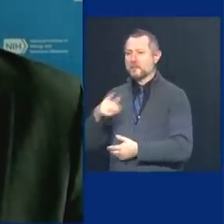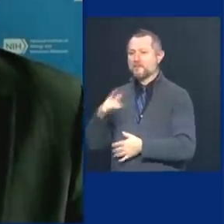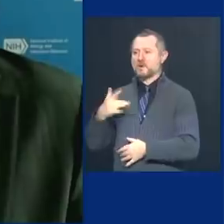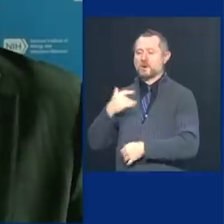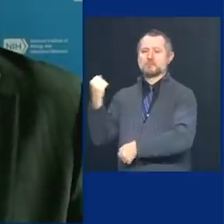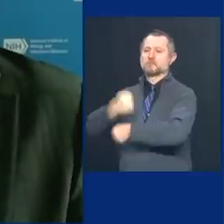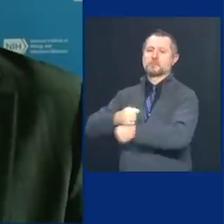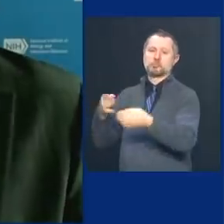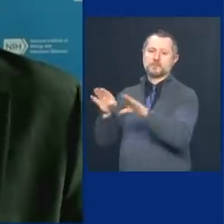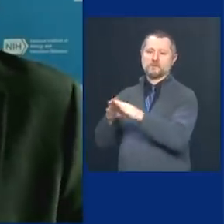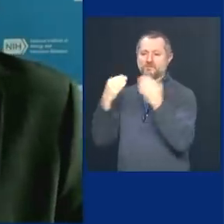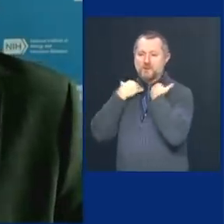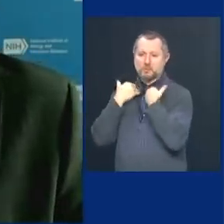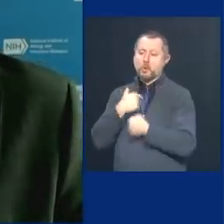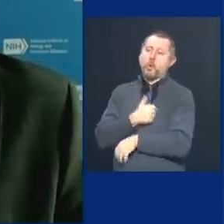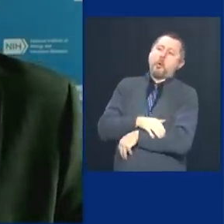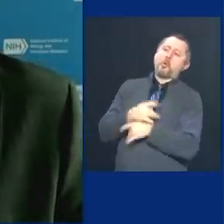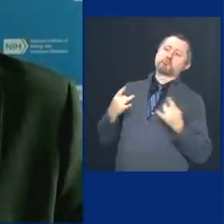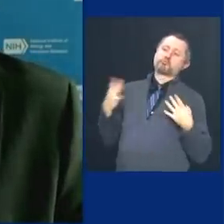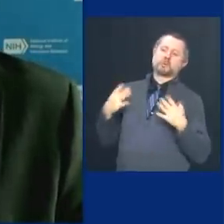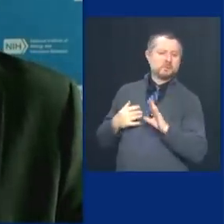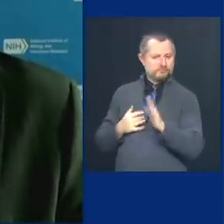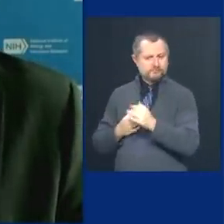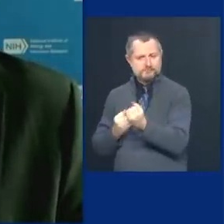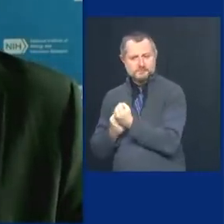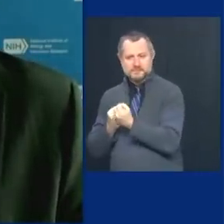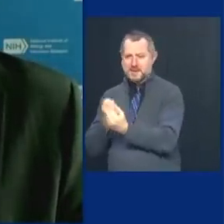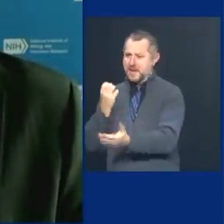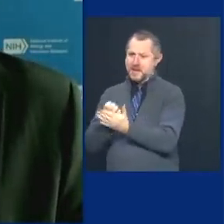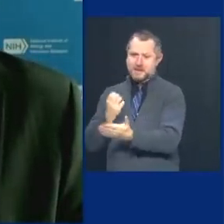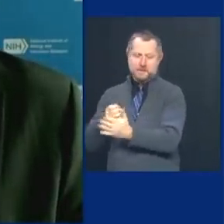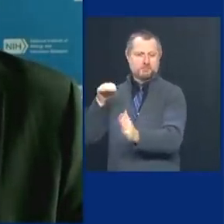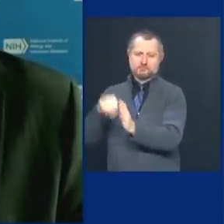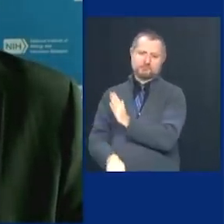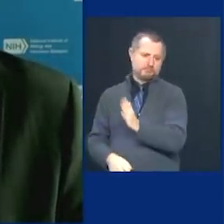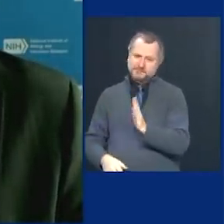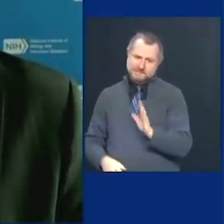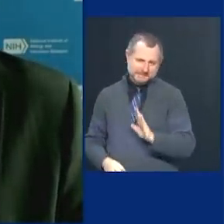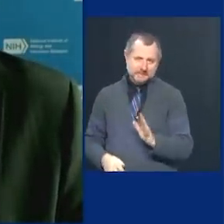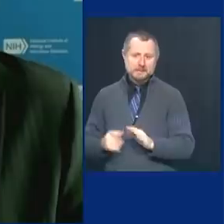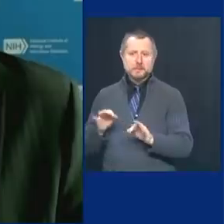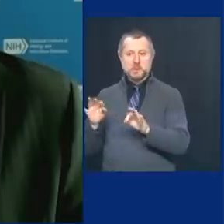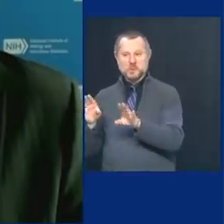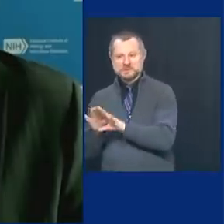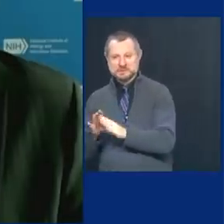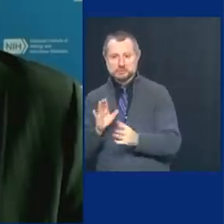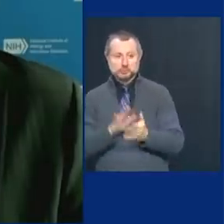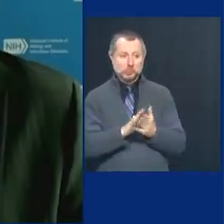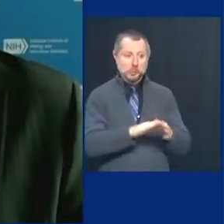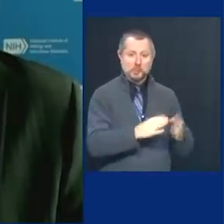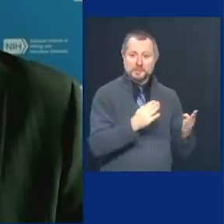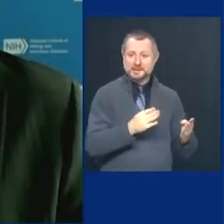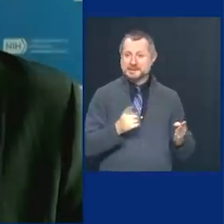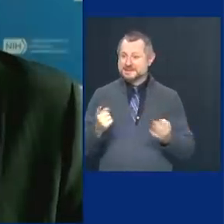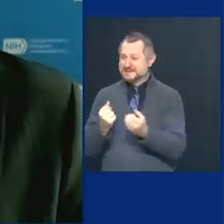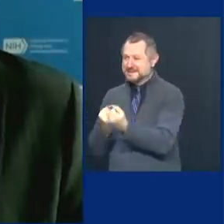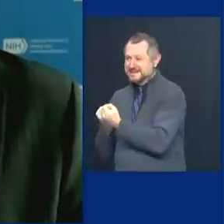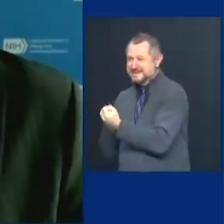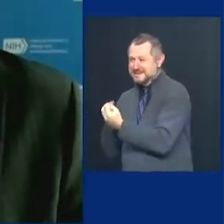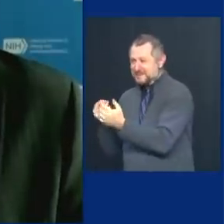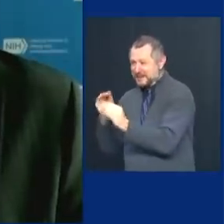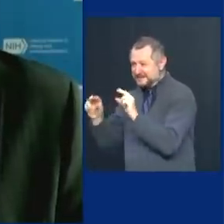essentially crash because of the economic strain. But if we can keep those things under control, subsidize those people,